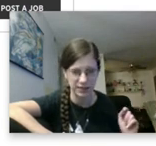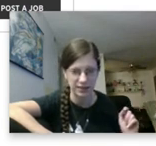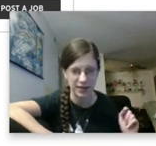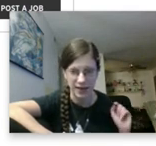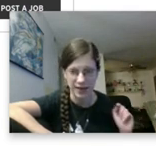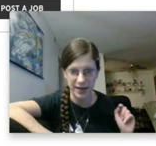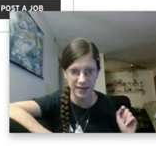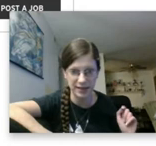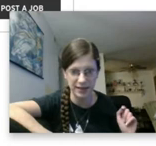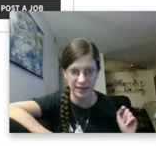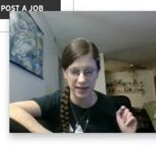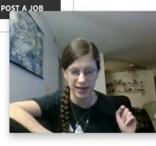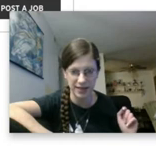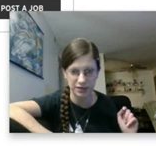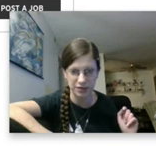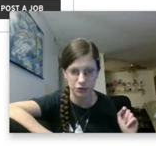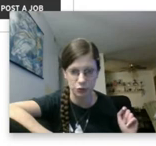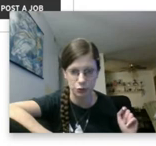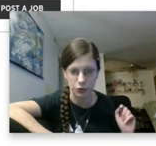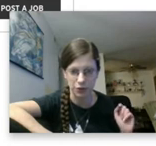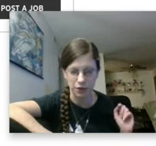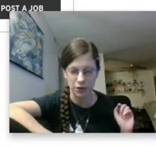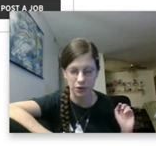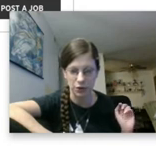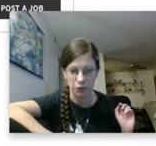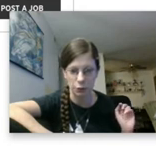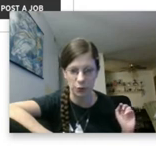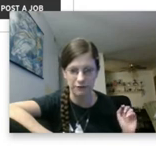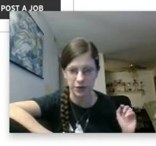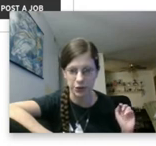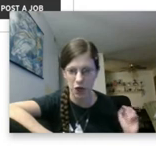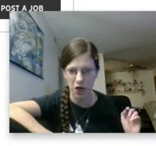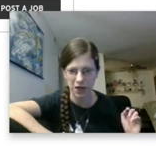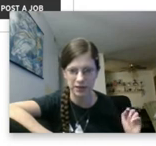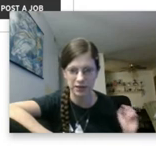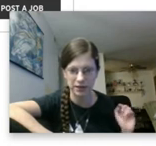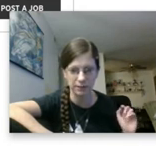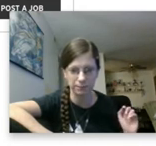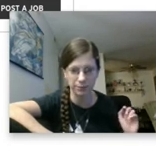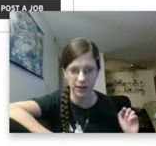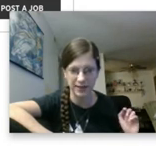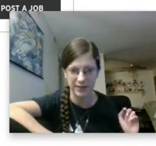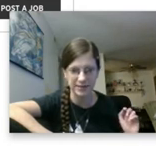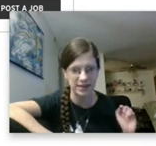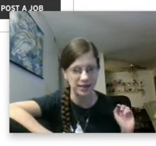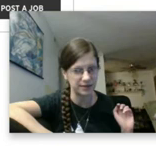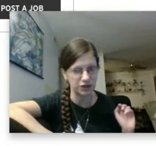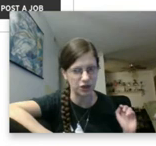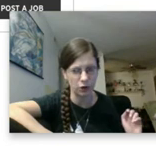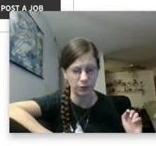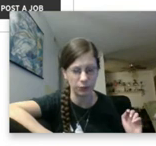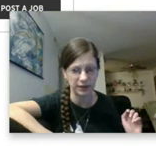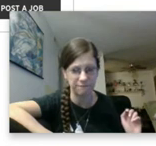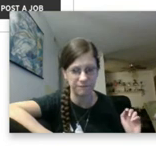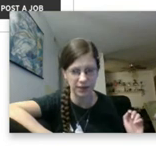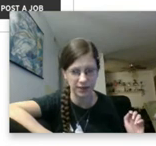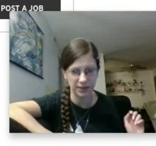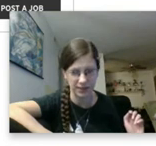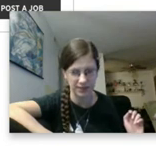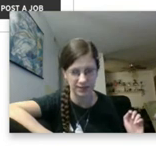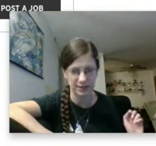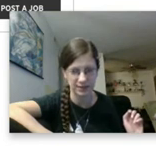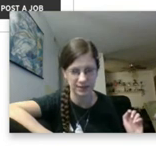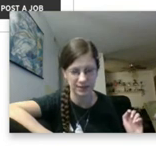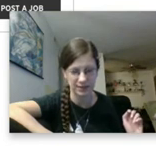addressing anything that has to do with non-compliance. Let's call it what the